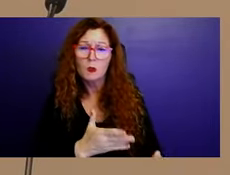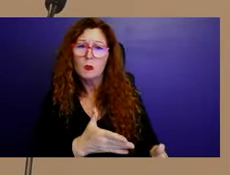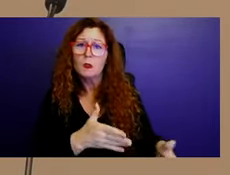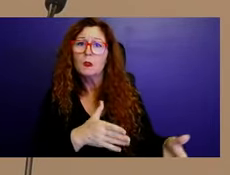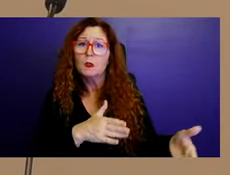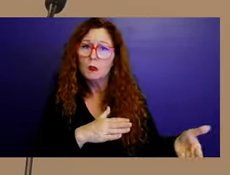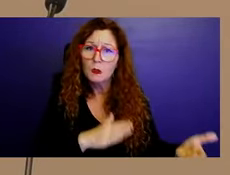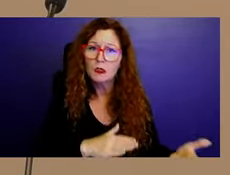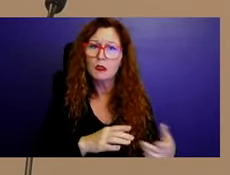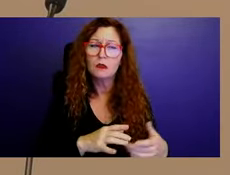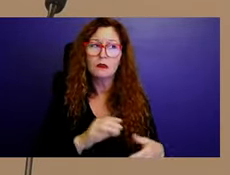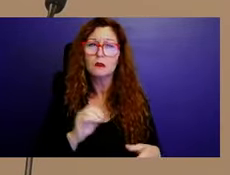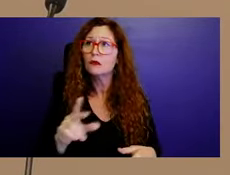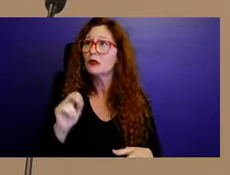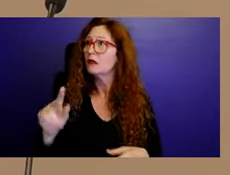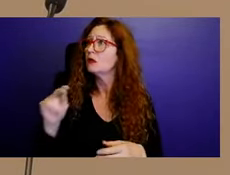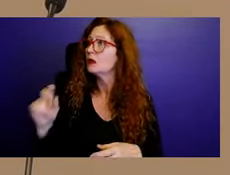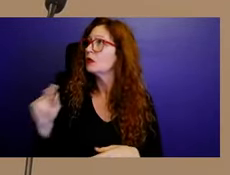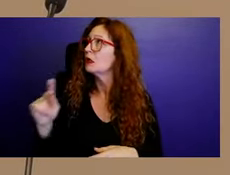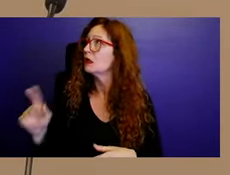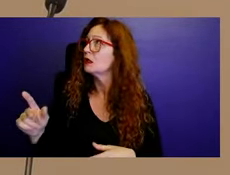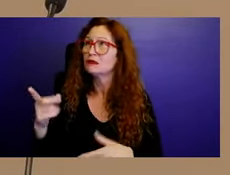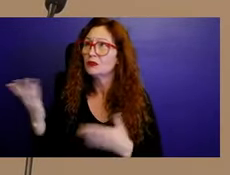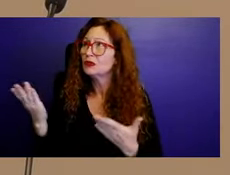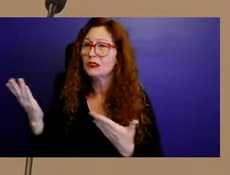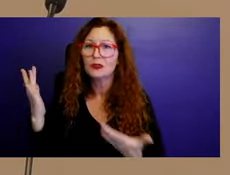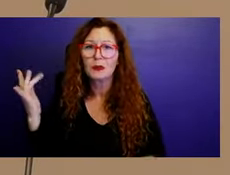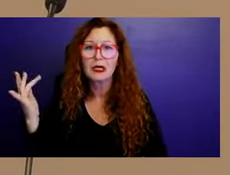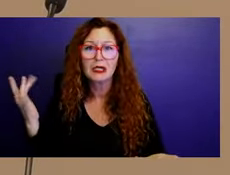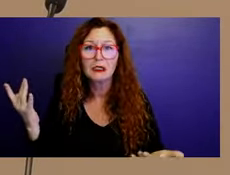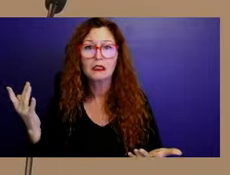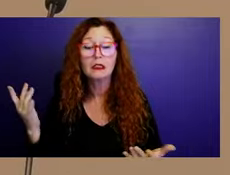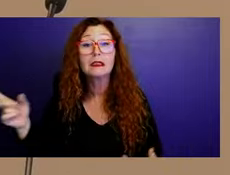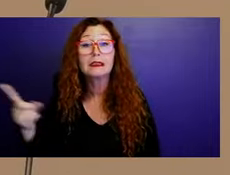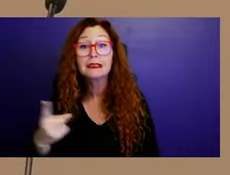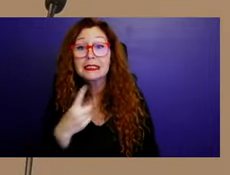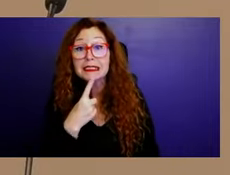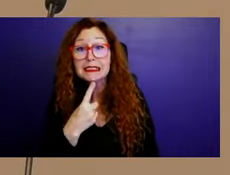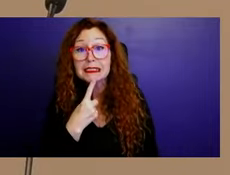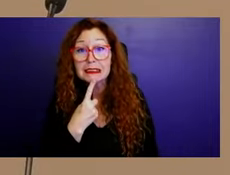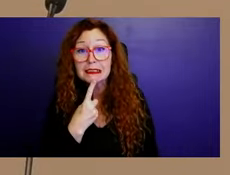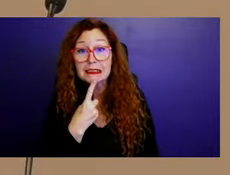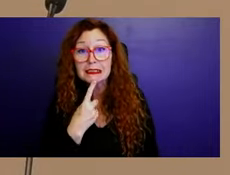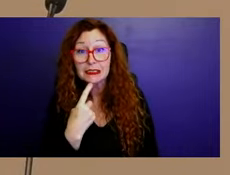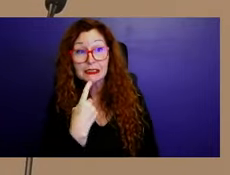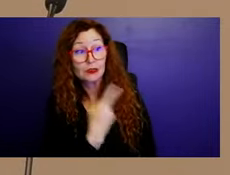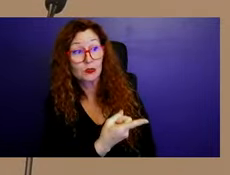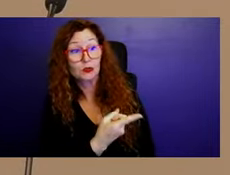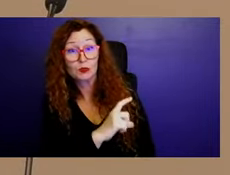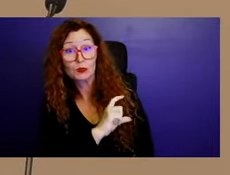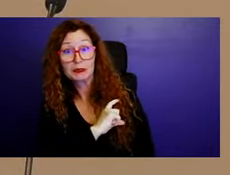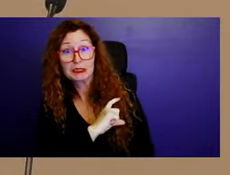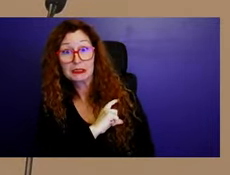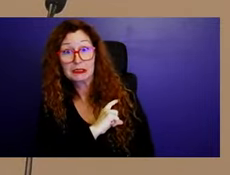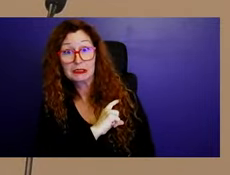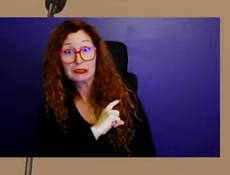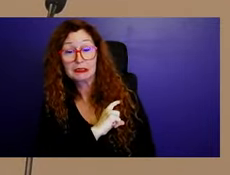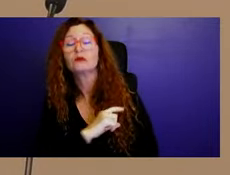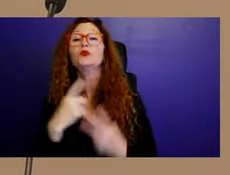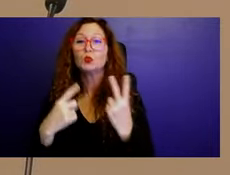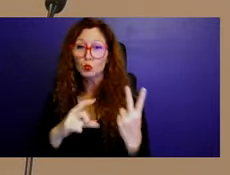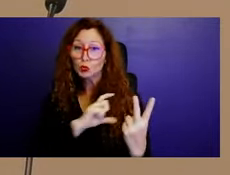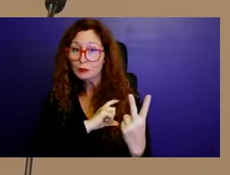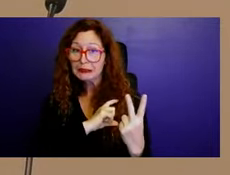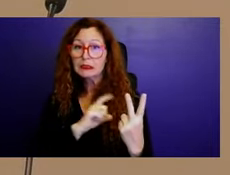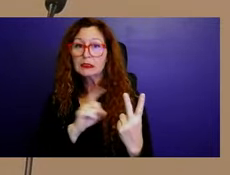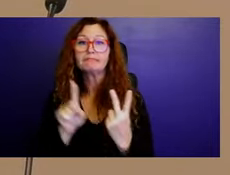there. Next thing I know, he turns and he says to the two officers that walked in, oh, and I did say to those two women